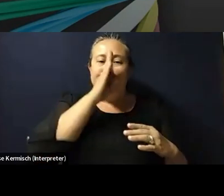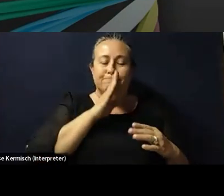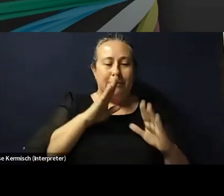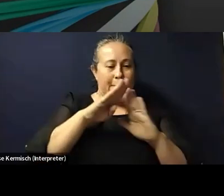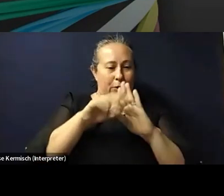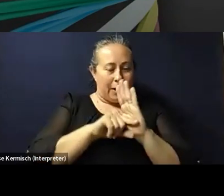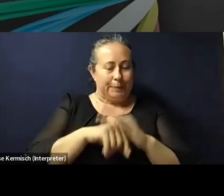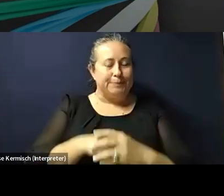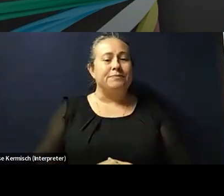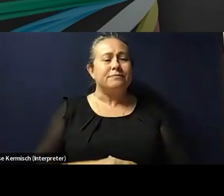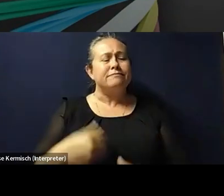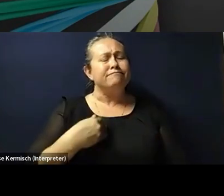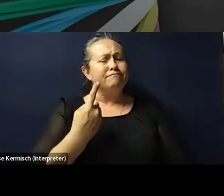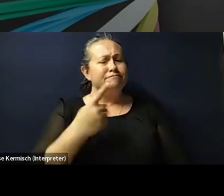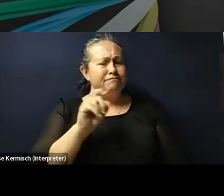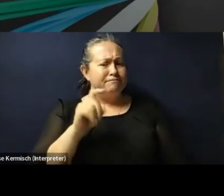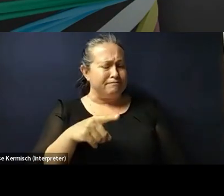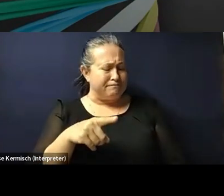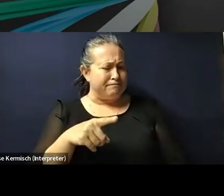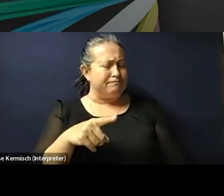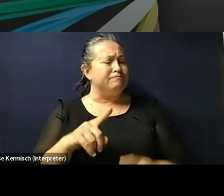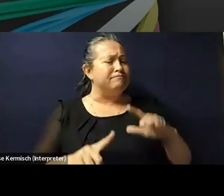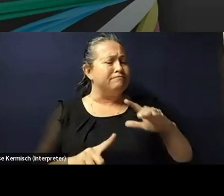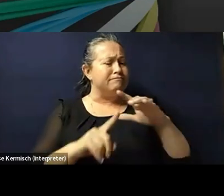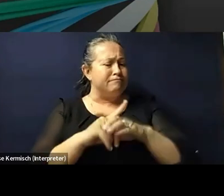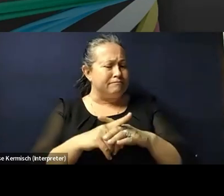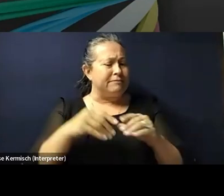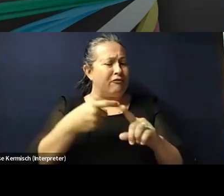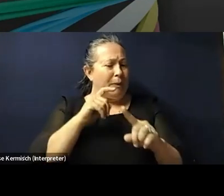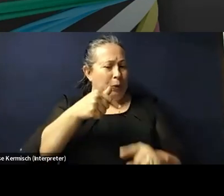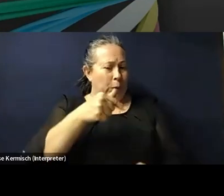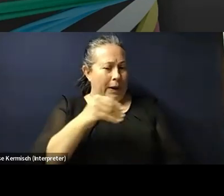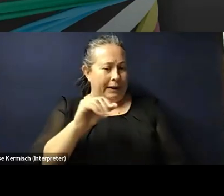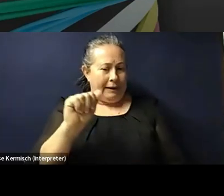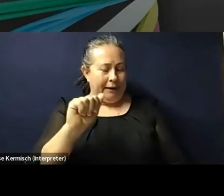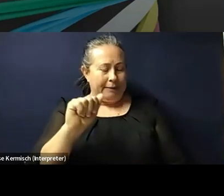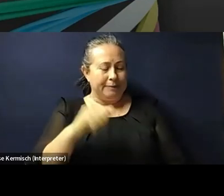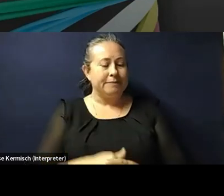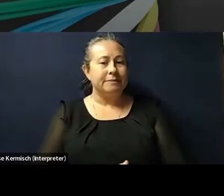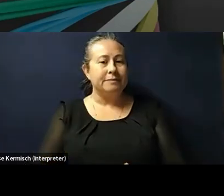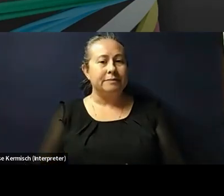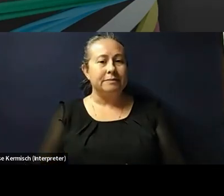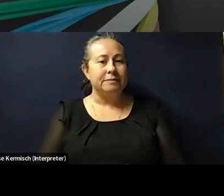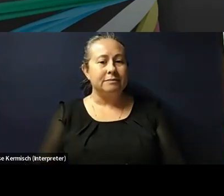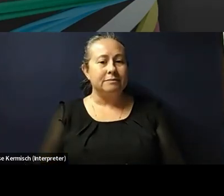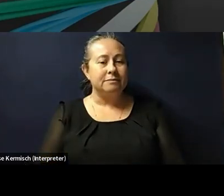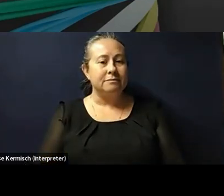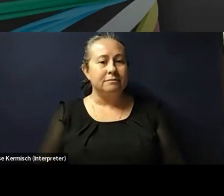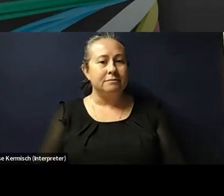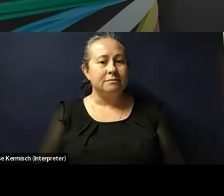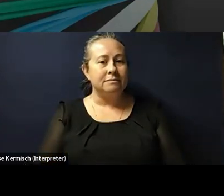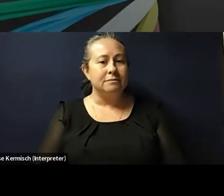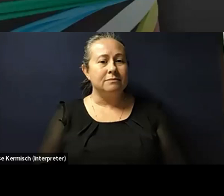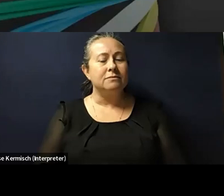So there is one question that's come up in the Q&A. And Belinda Spinozzi